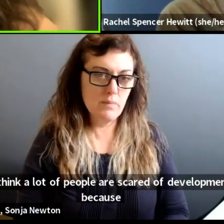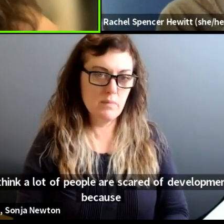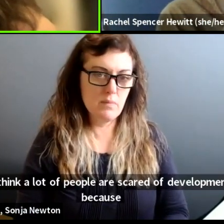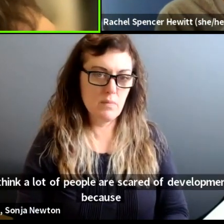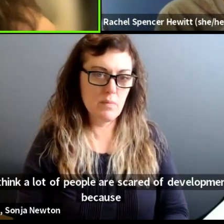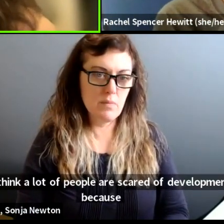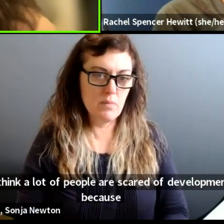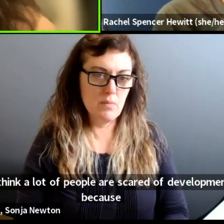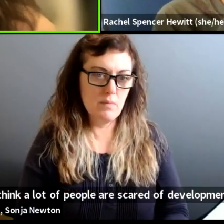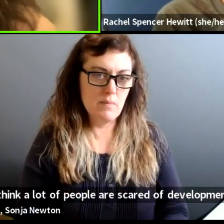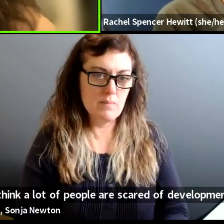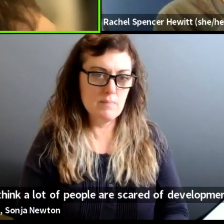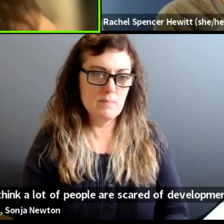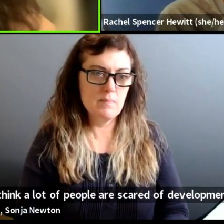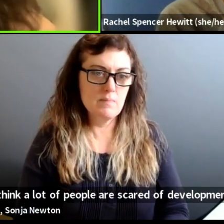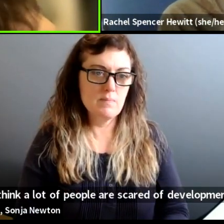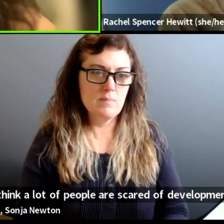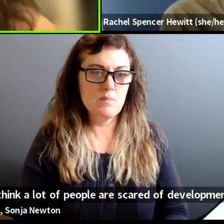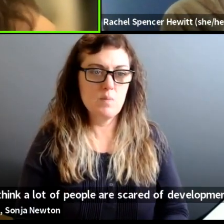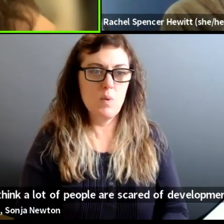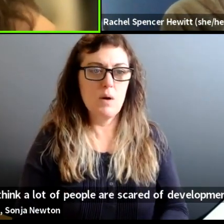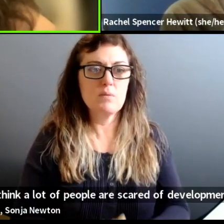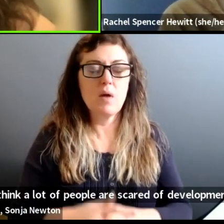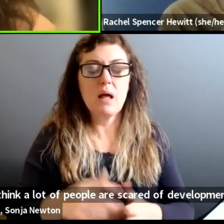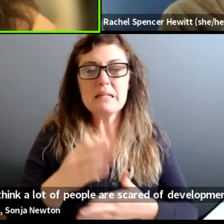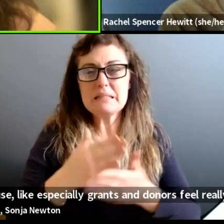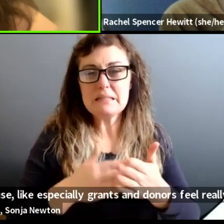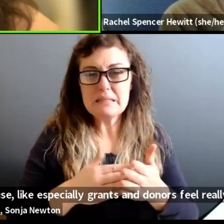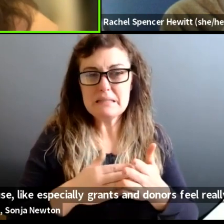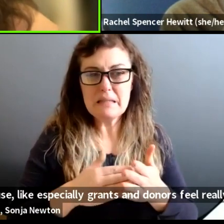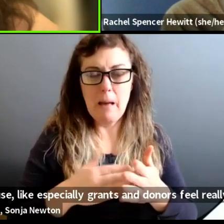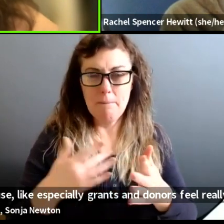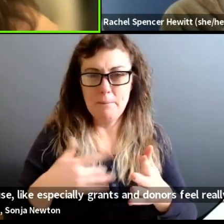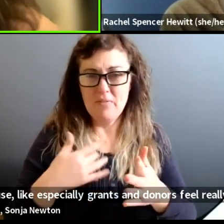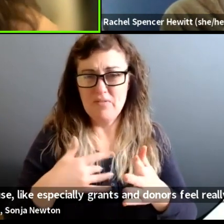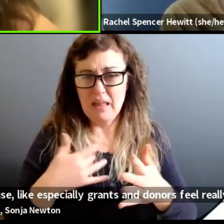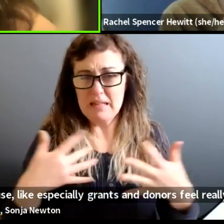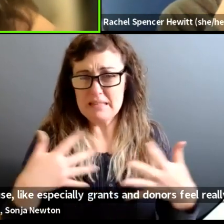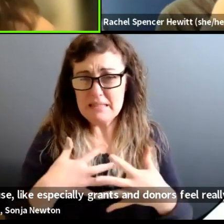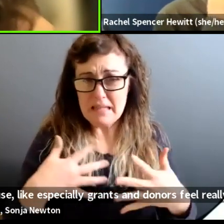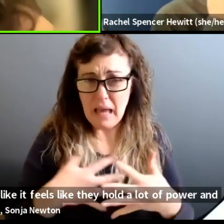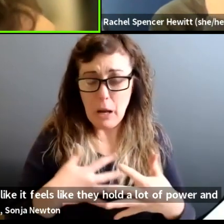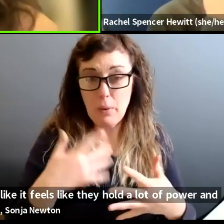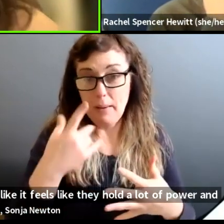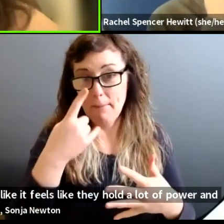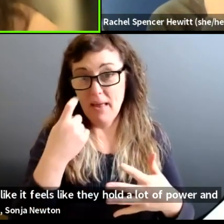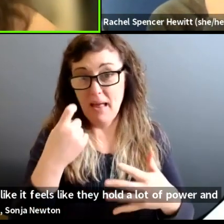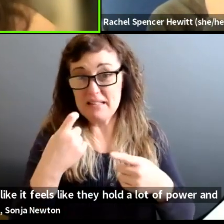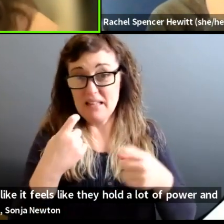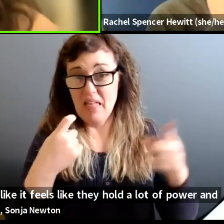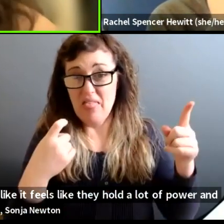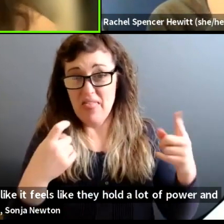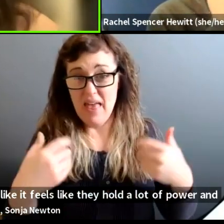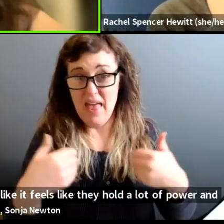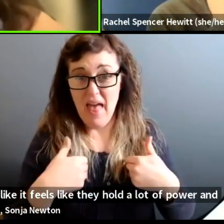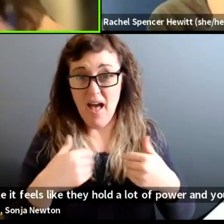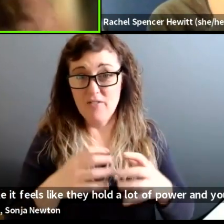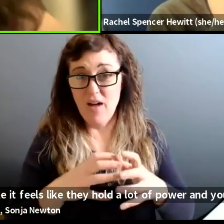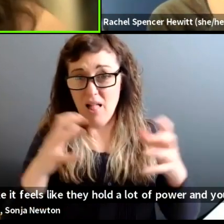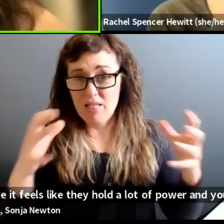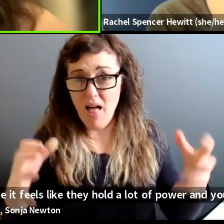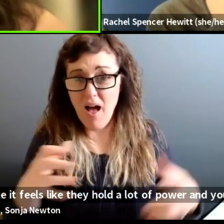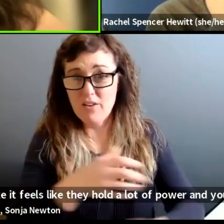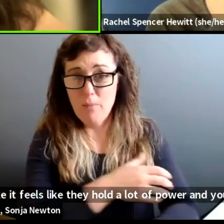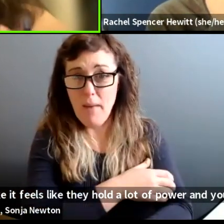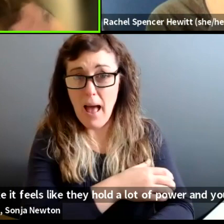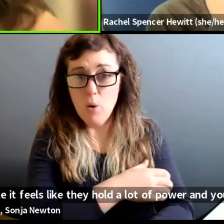grants and donors feel really scary. Like it feels like they hold a lot of power and you can't necessarily be yourself or like you have to mind your P's